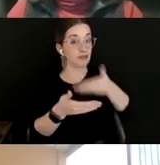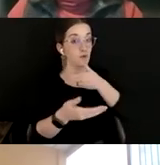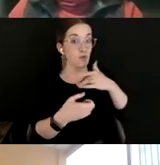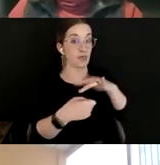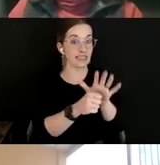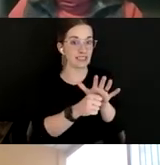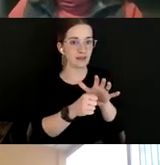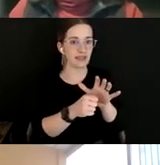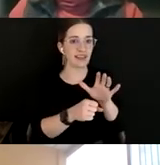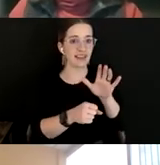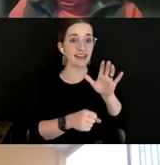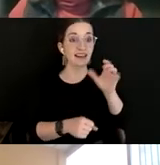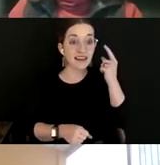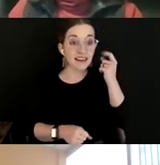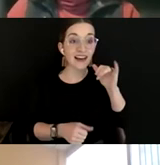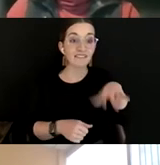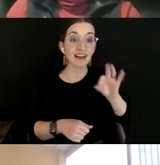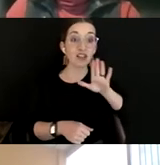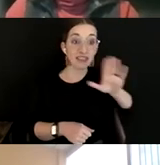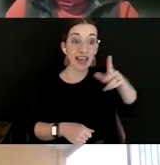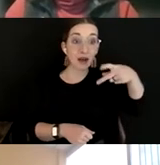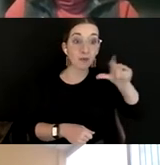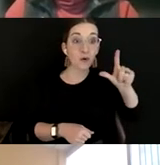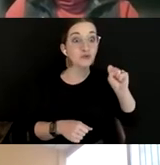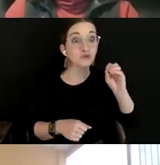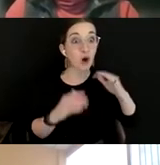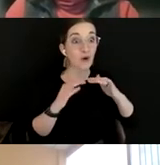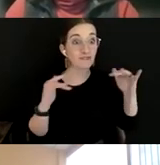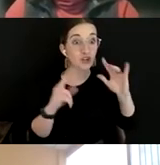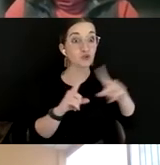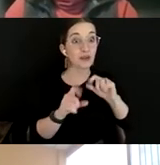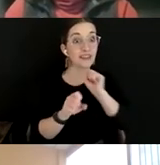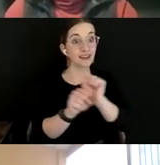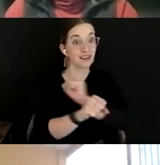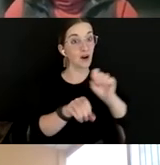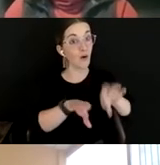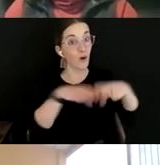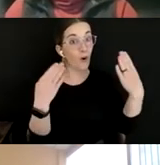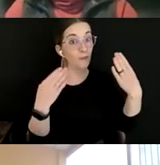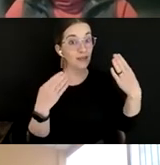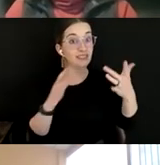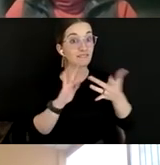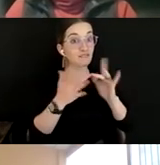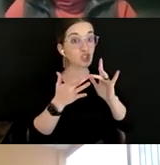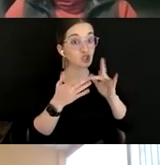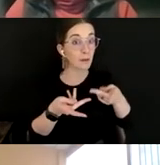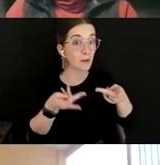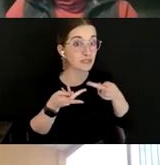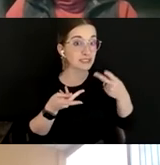was so much more diverse, what they did actually decide to make it hybrid or virtual or